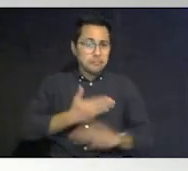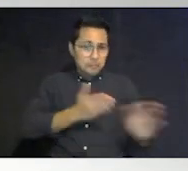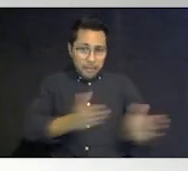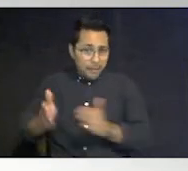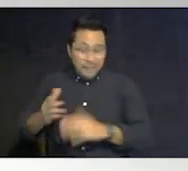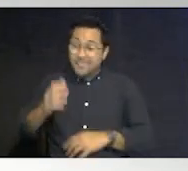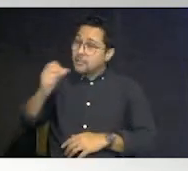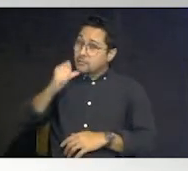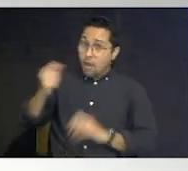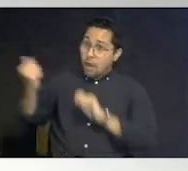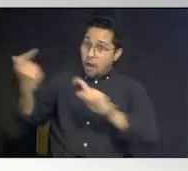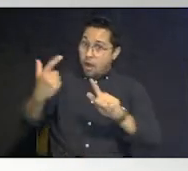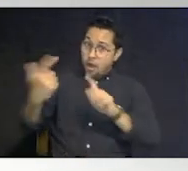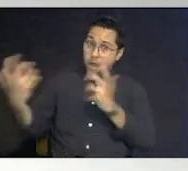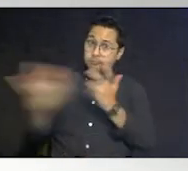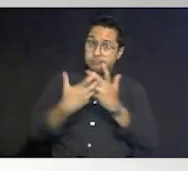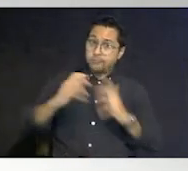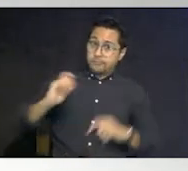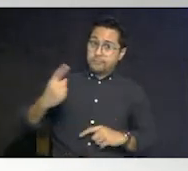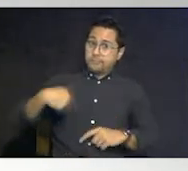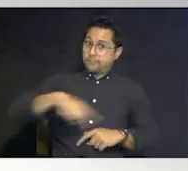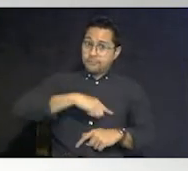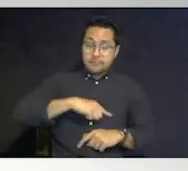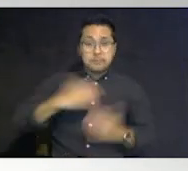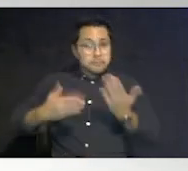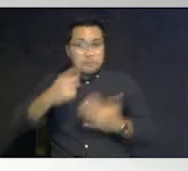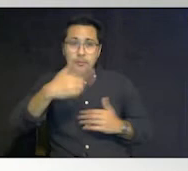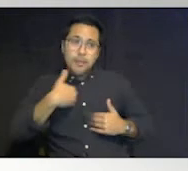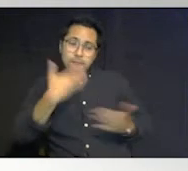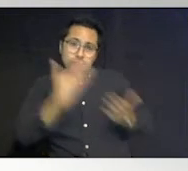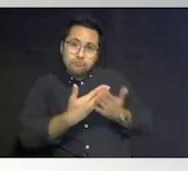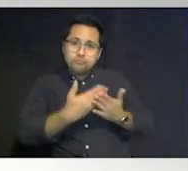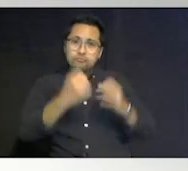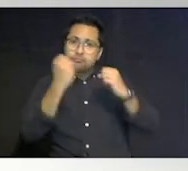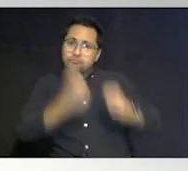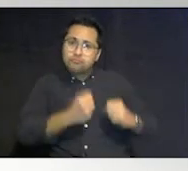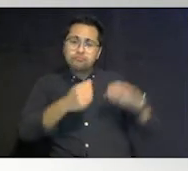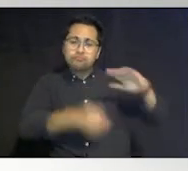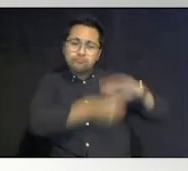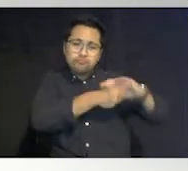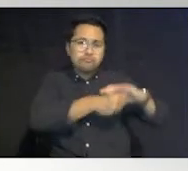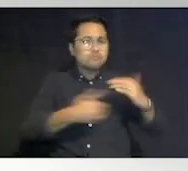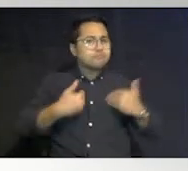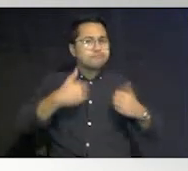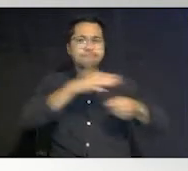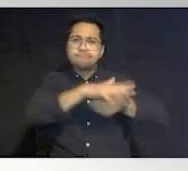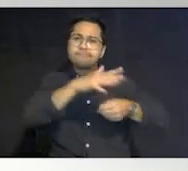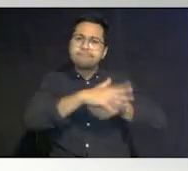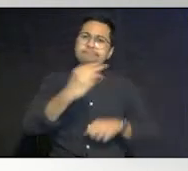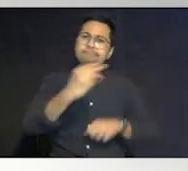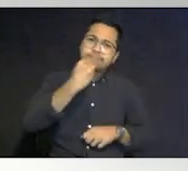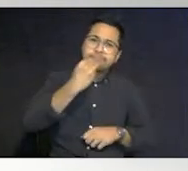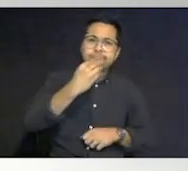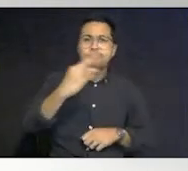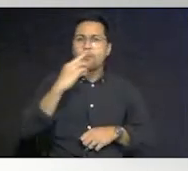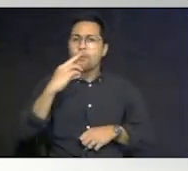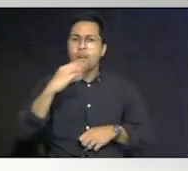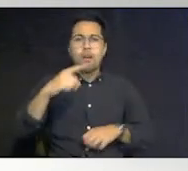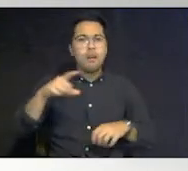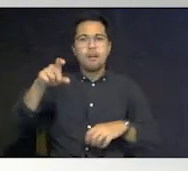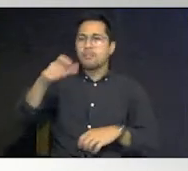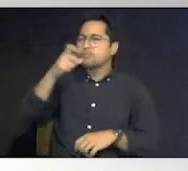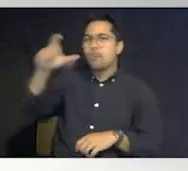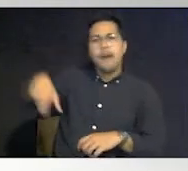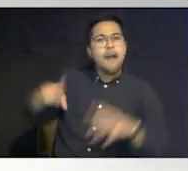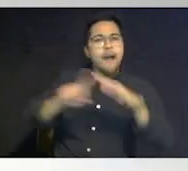apply to all of us you know you may have a solid shelter and have plenty of food and water and you don't have to evacuate so those things